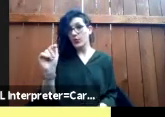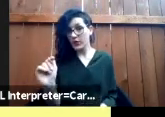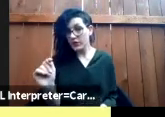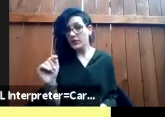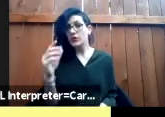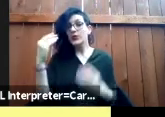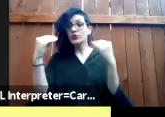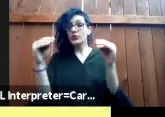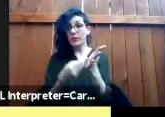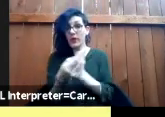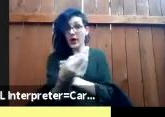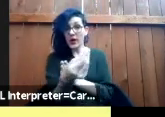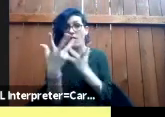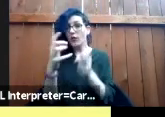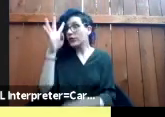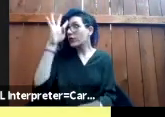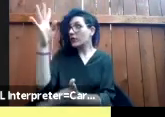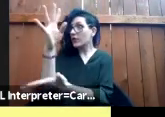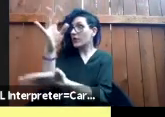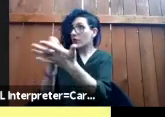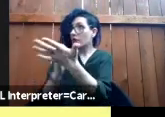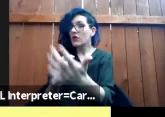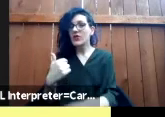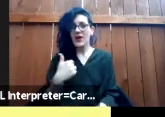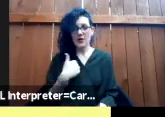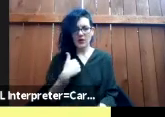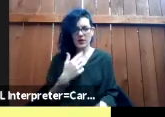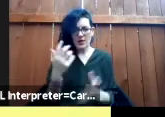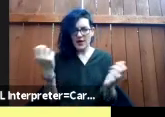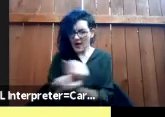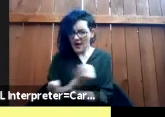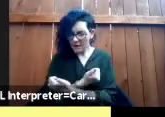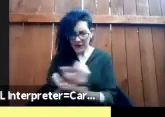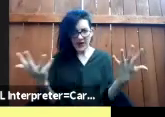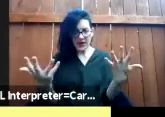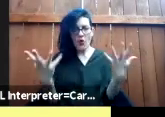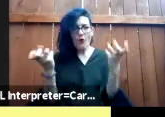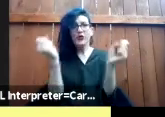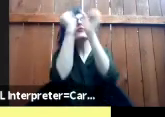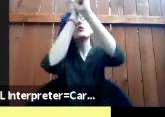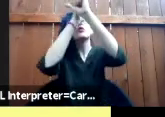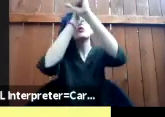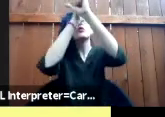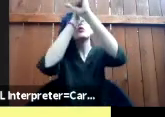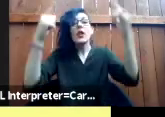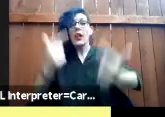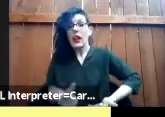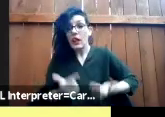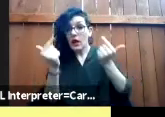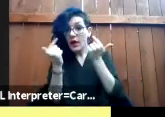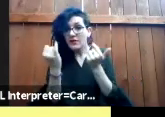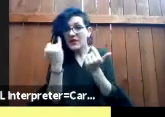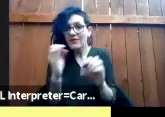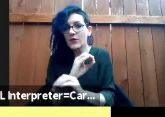imagining a life outside of capitalism so all the works that were presented within the show touched upon that idea